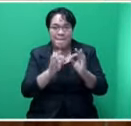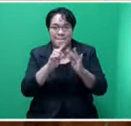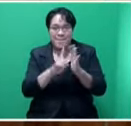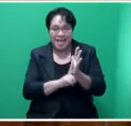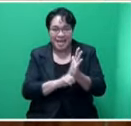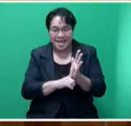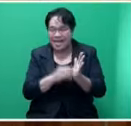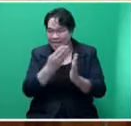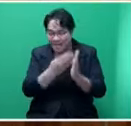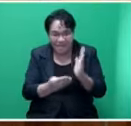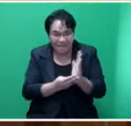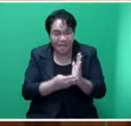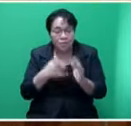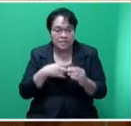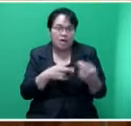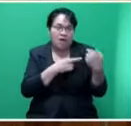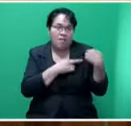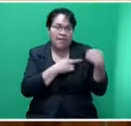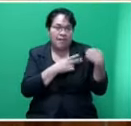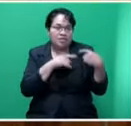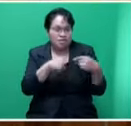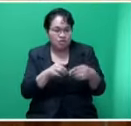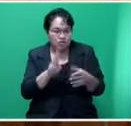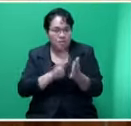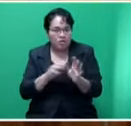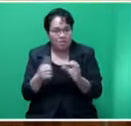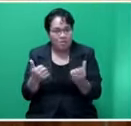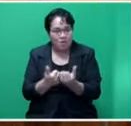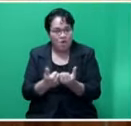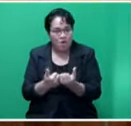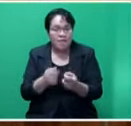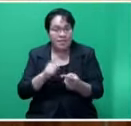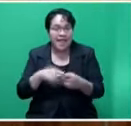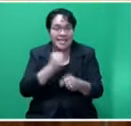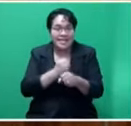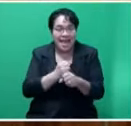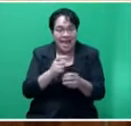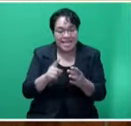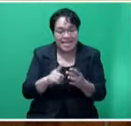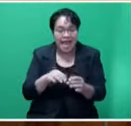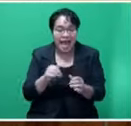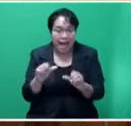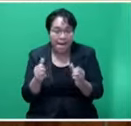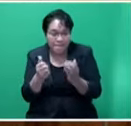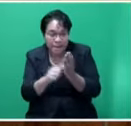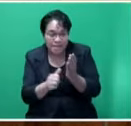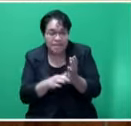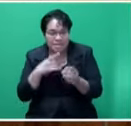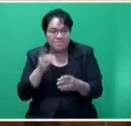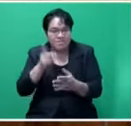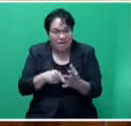given it's just our obligation to the Montreal Protocol and also the Kikali Amendment and also part of the domestication